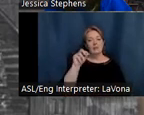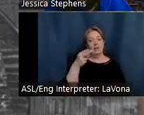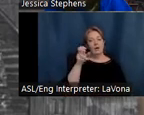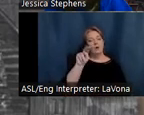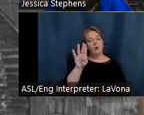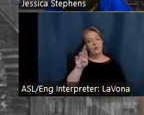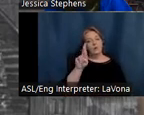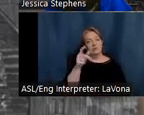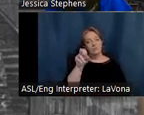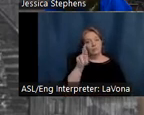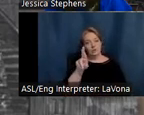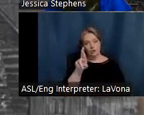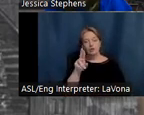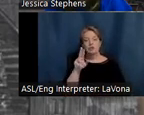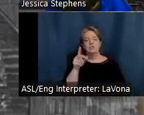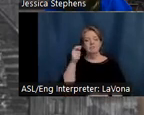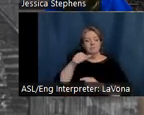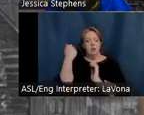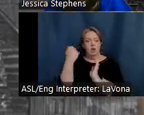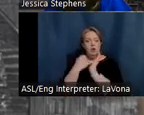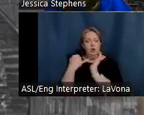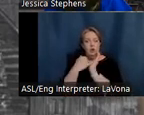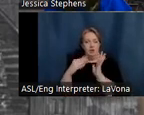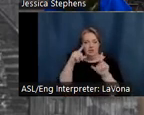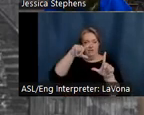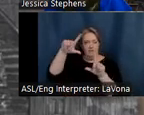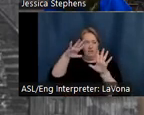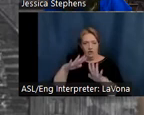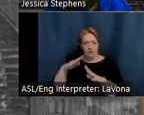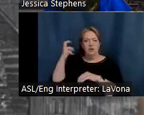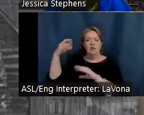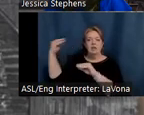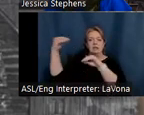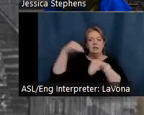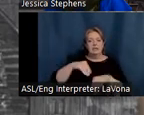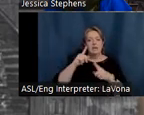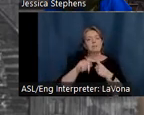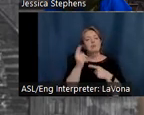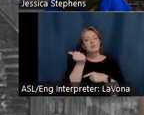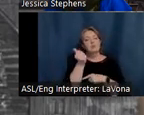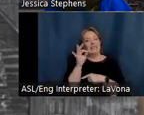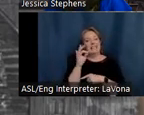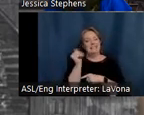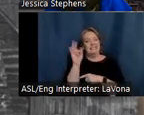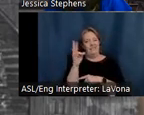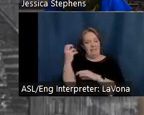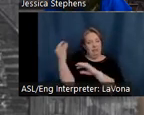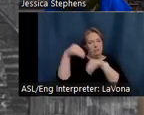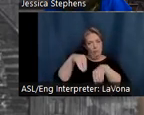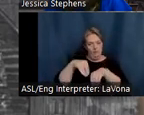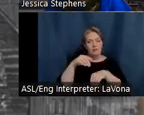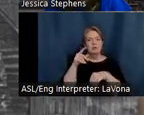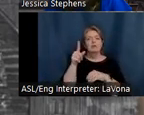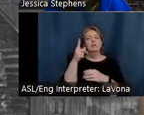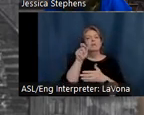to document in his weekly column called Down in the Hills of Brown County, published